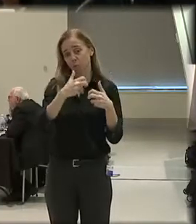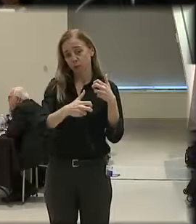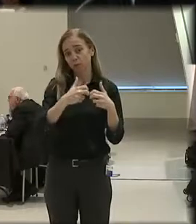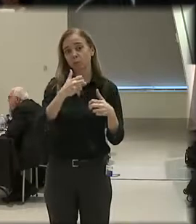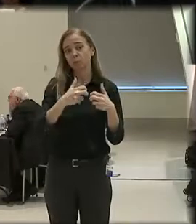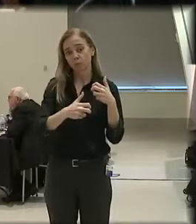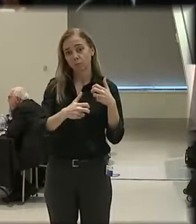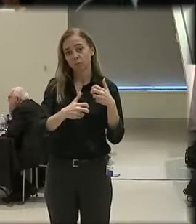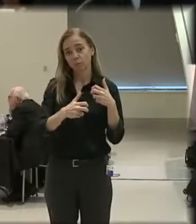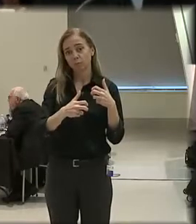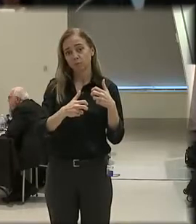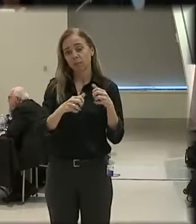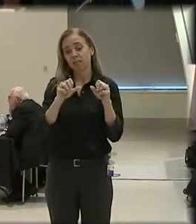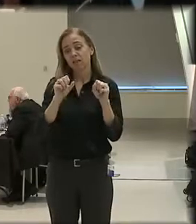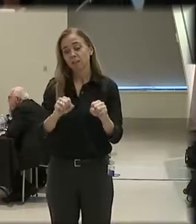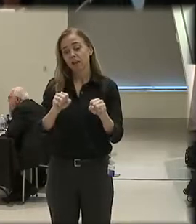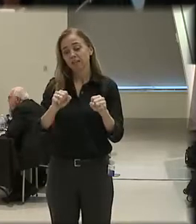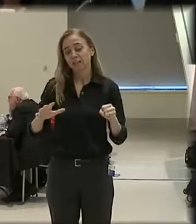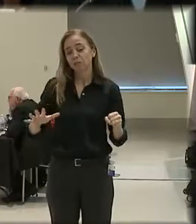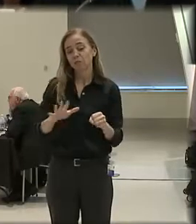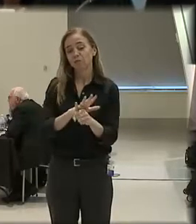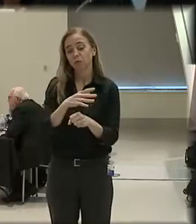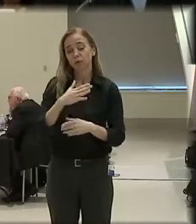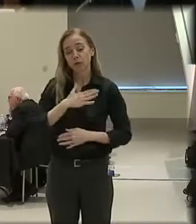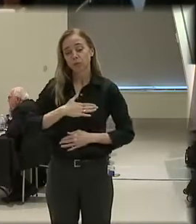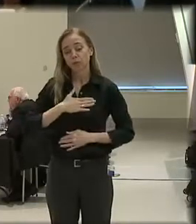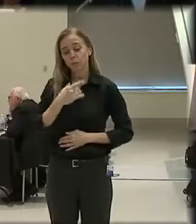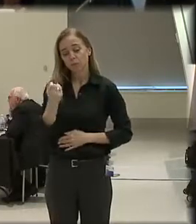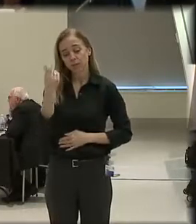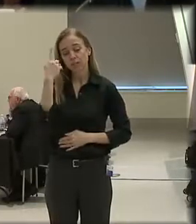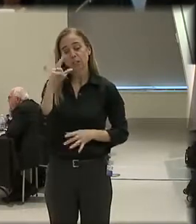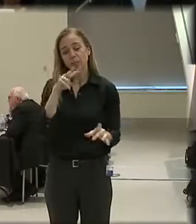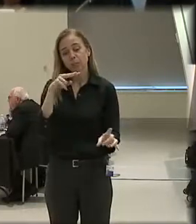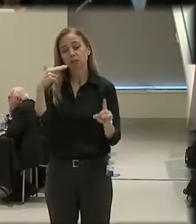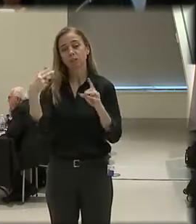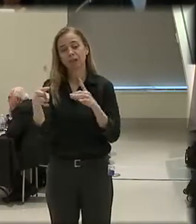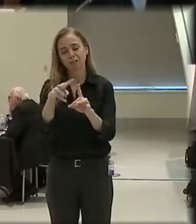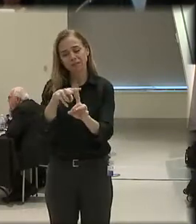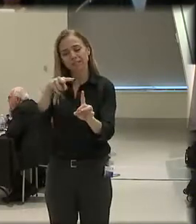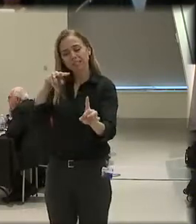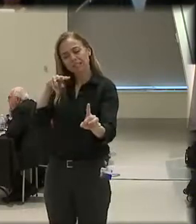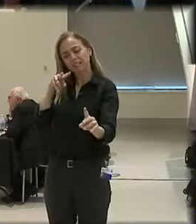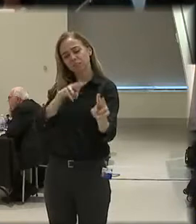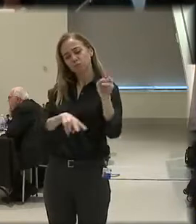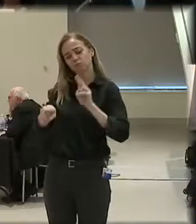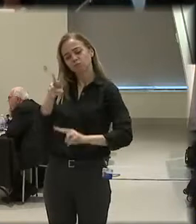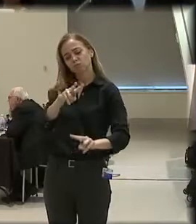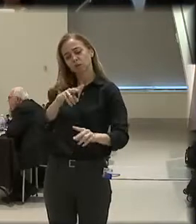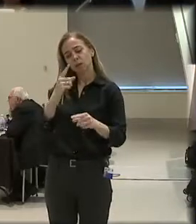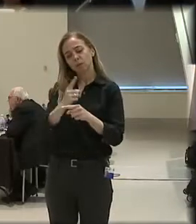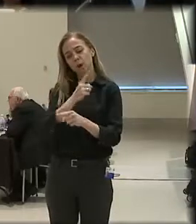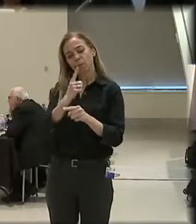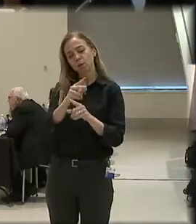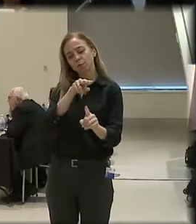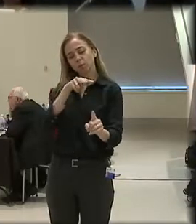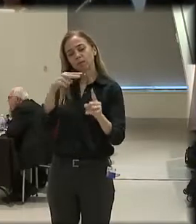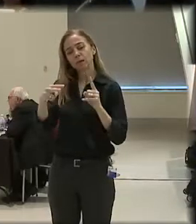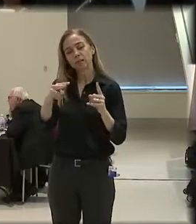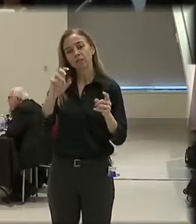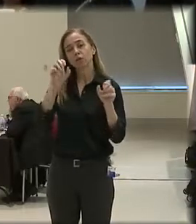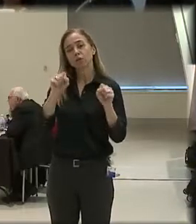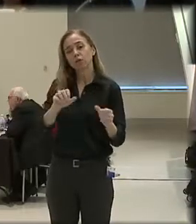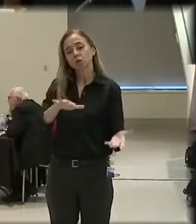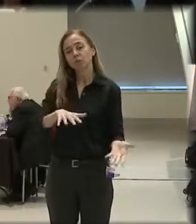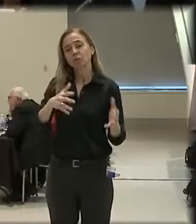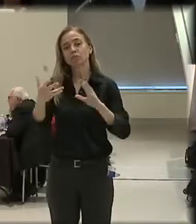capacity to fully appreciate, because the perspective, the distance that you need to have the kind of proper perspective may be skewed by that.